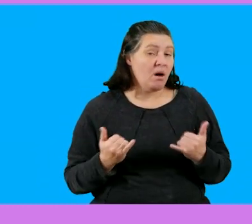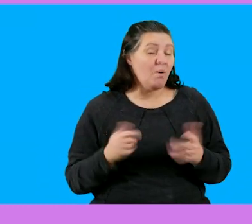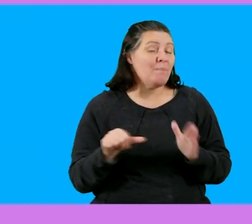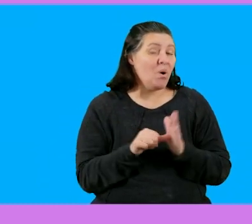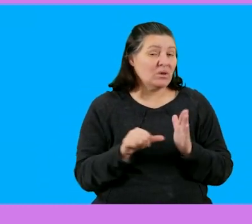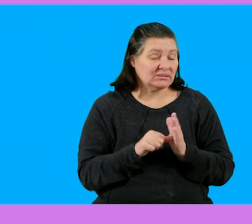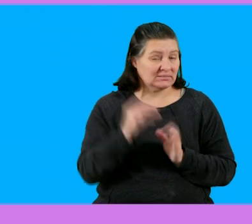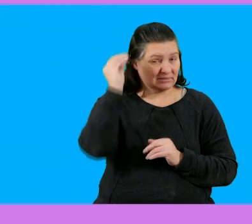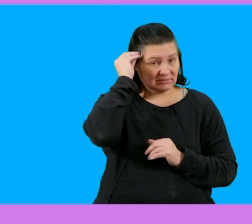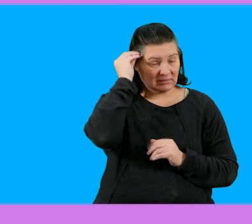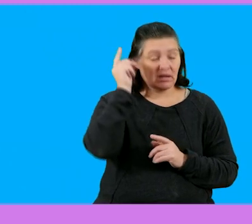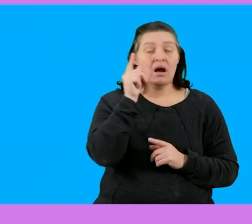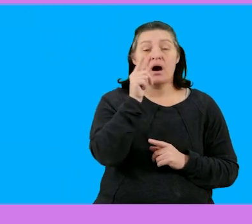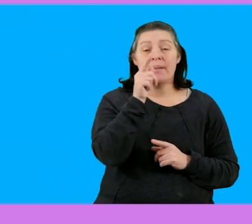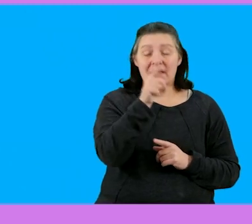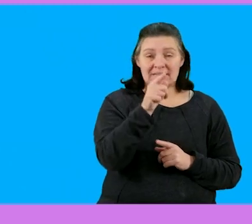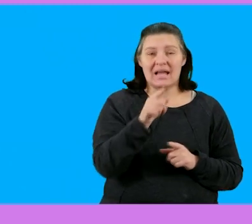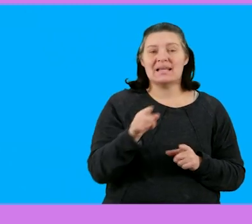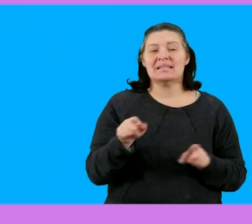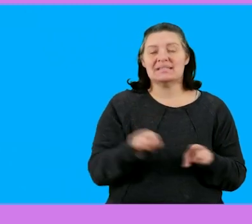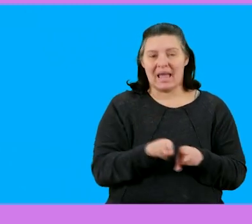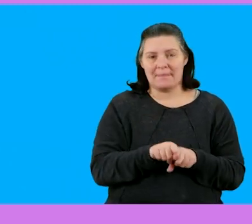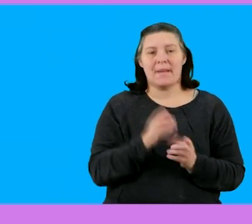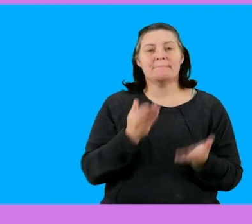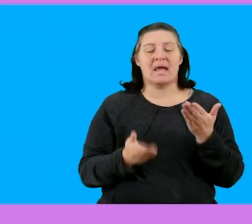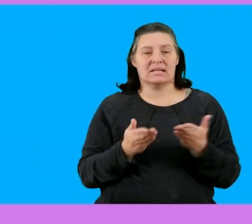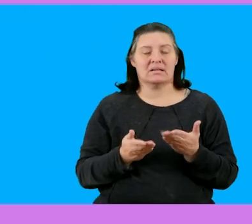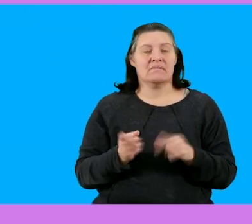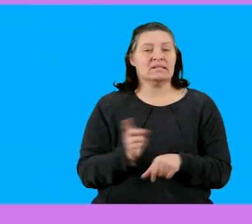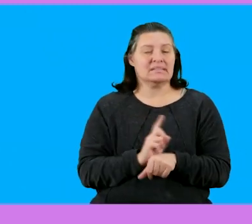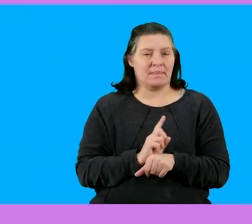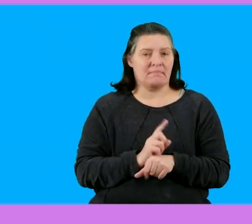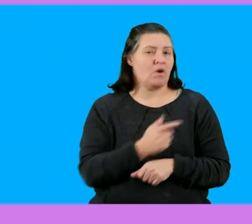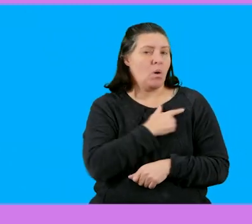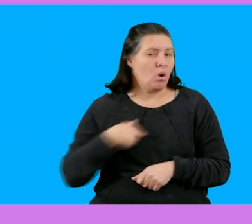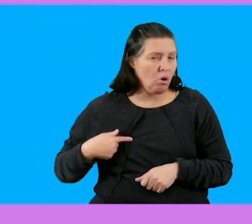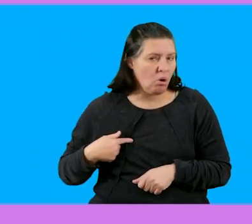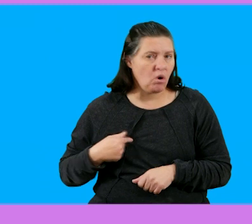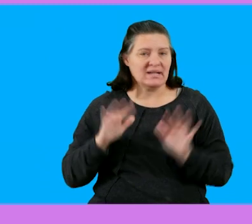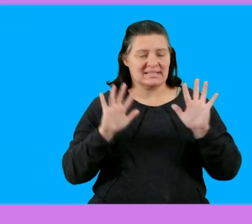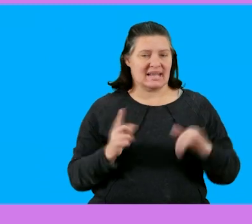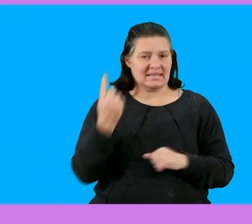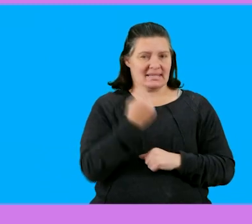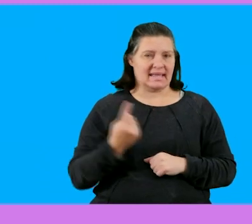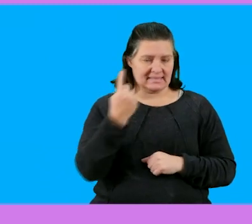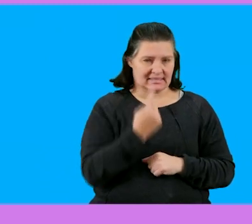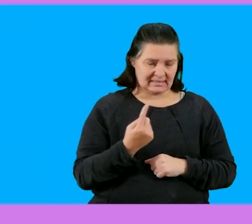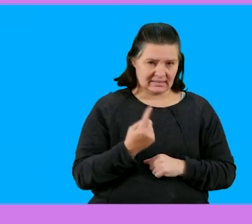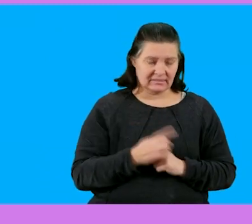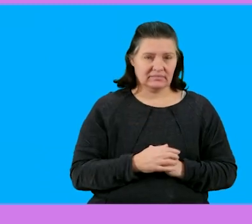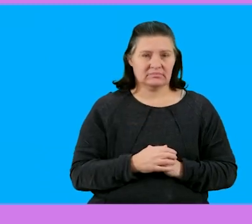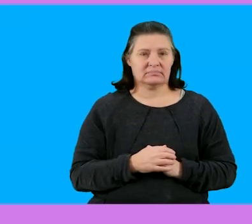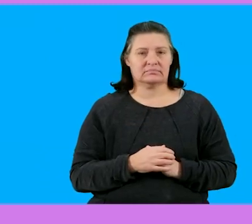very important to note is it was the same balance for a period of how long ten days now